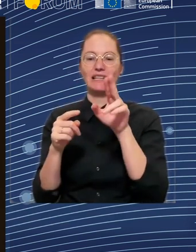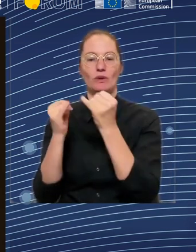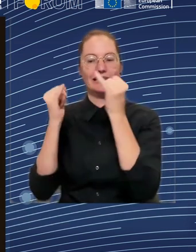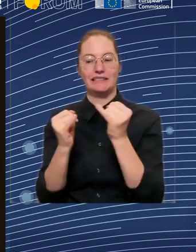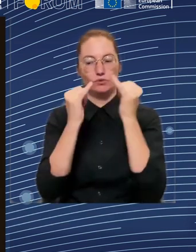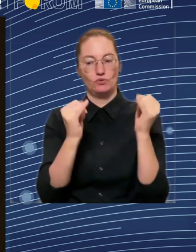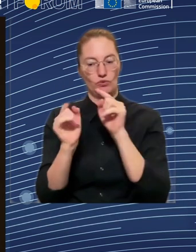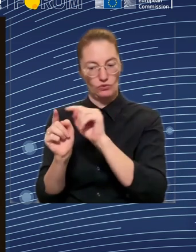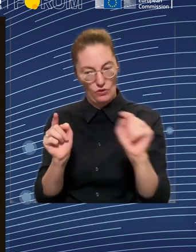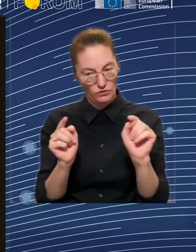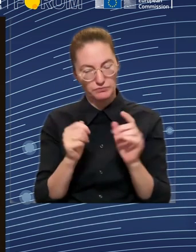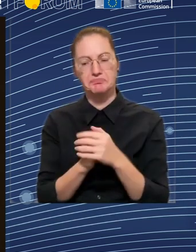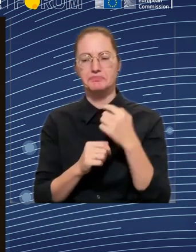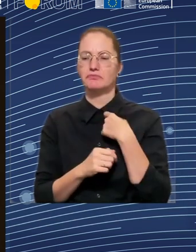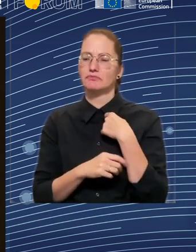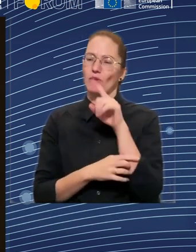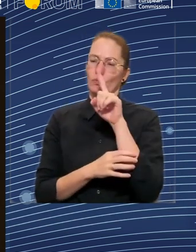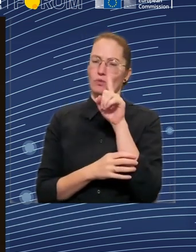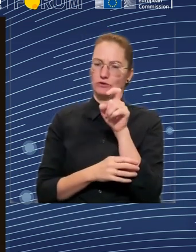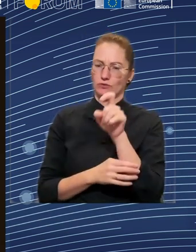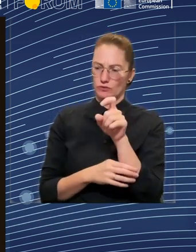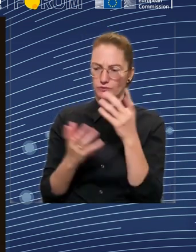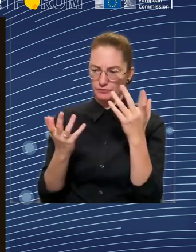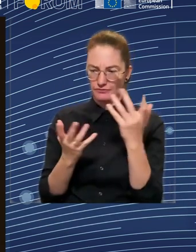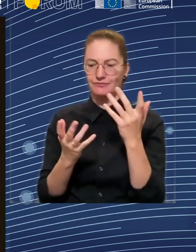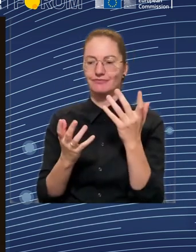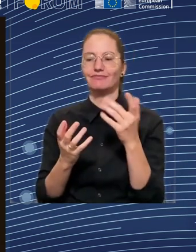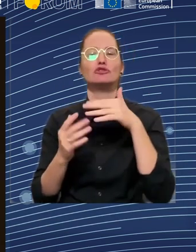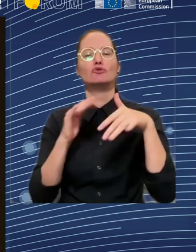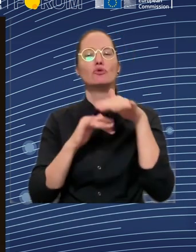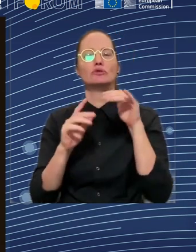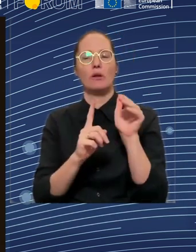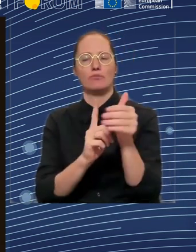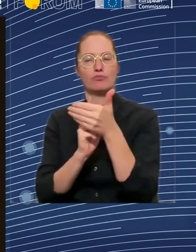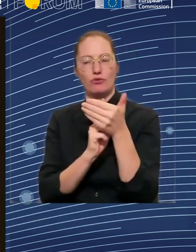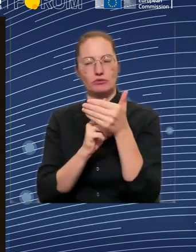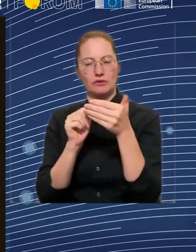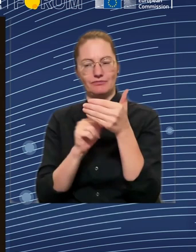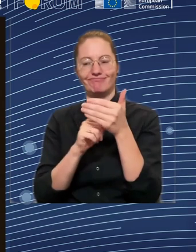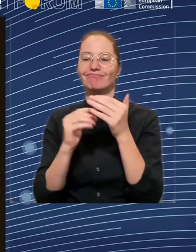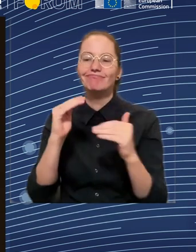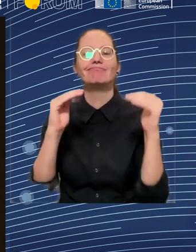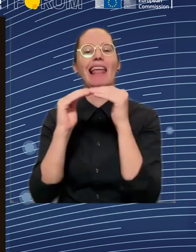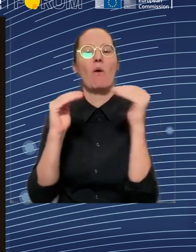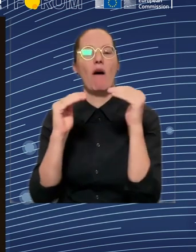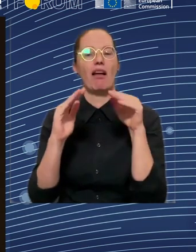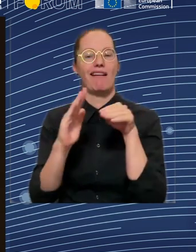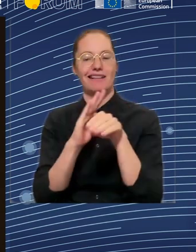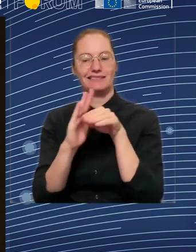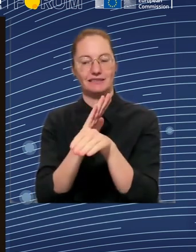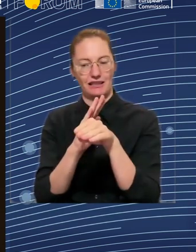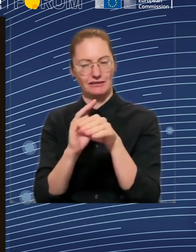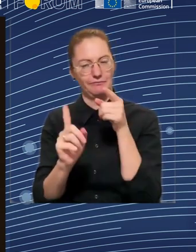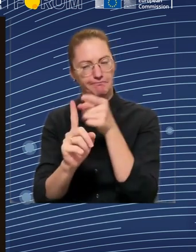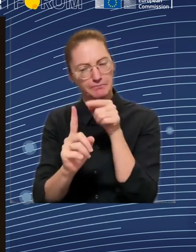social protection between standard workers and non-standard workers. By non-standard workers, I mean temporary contracts,